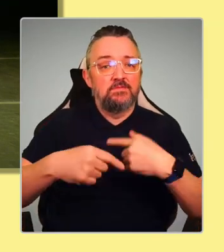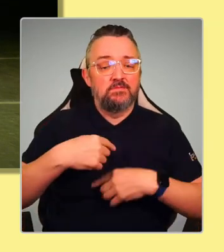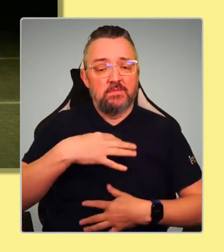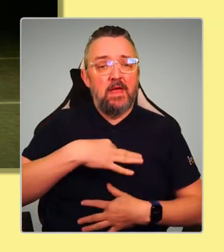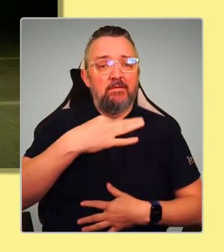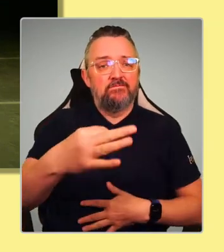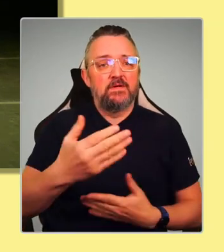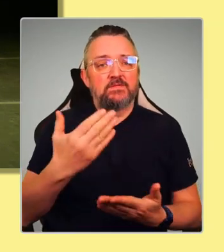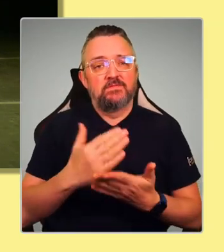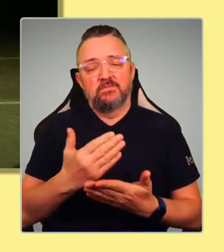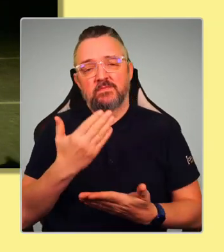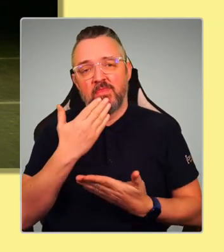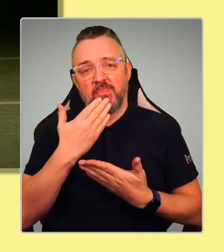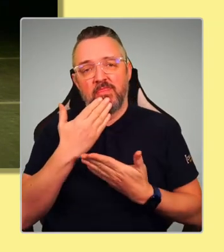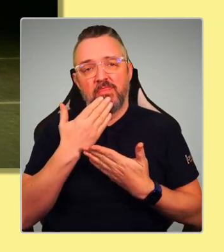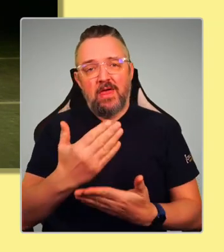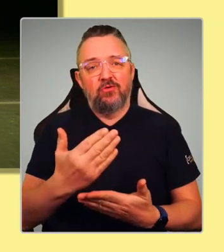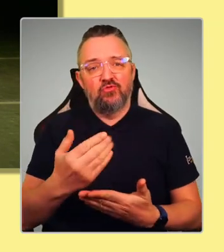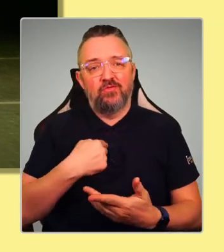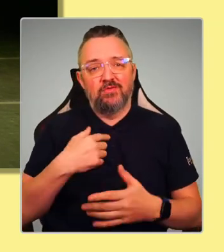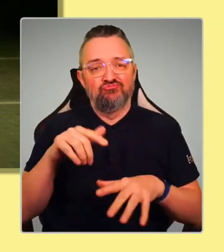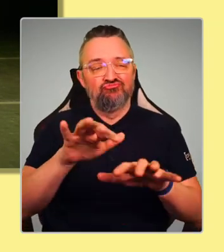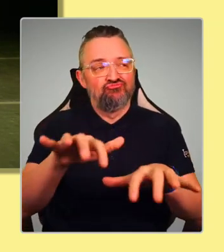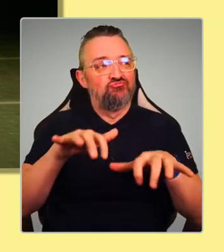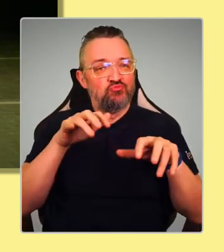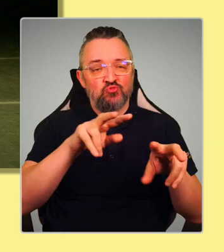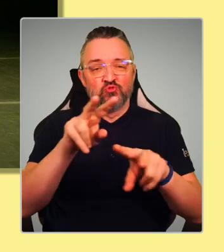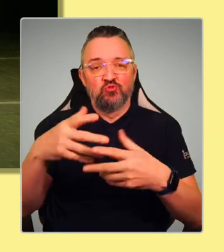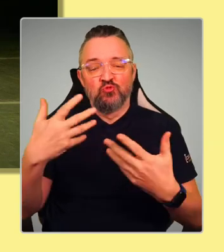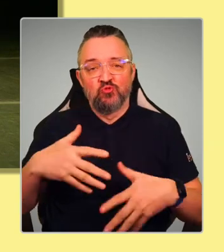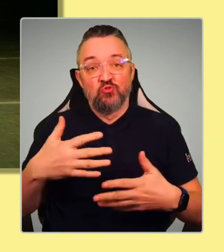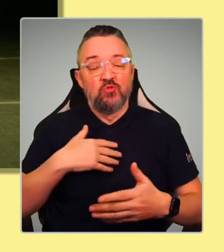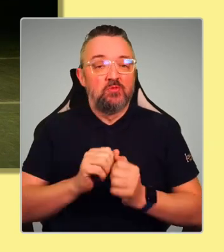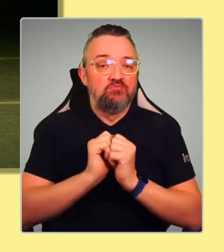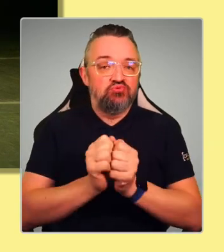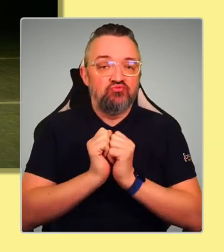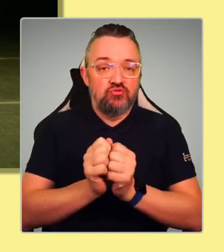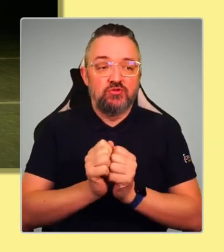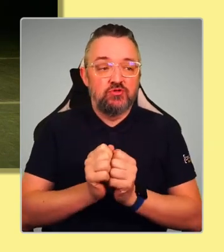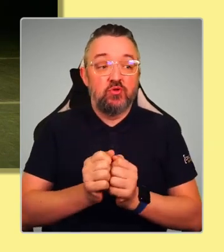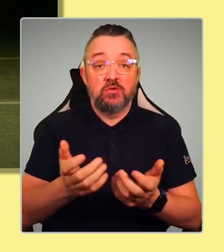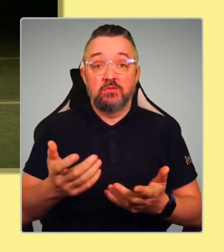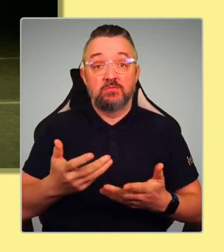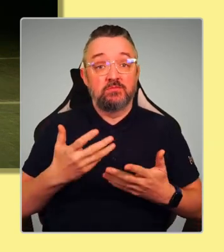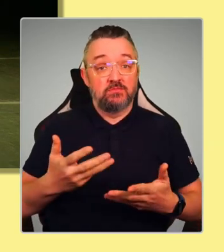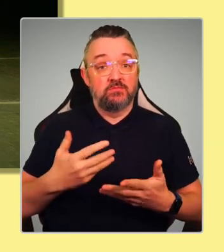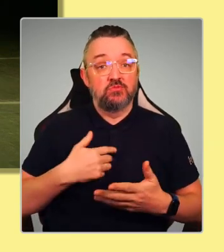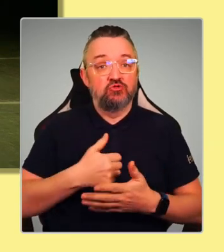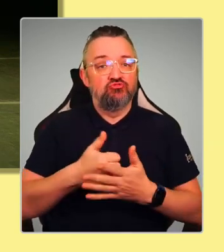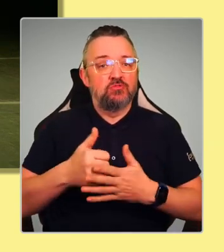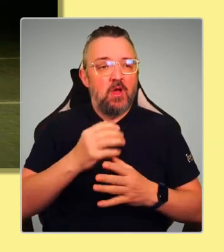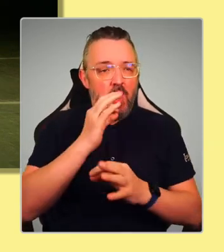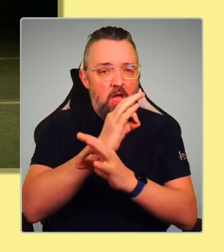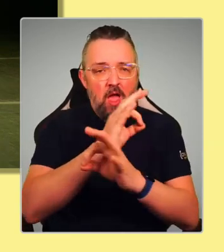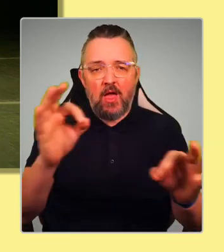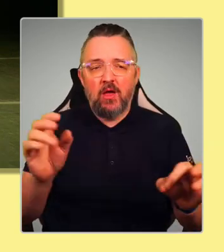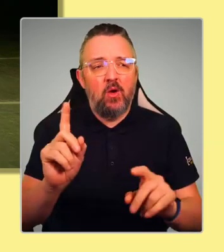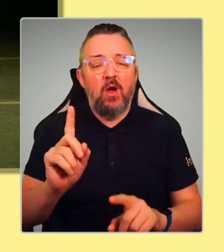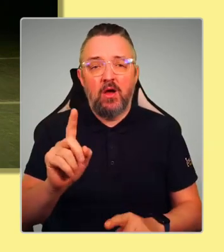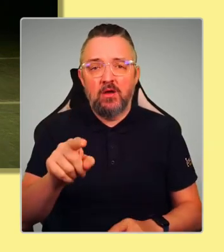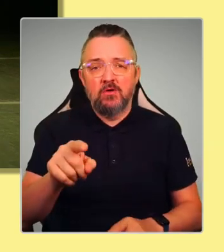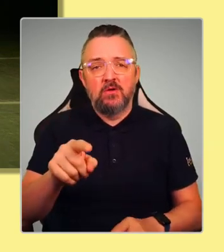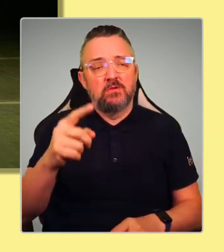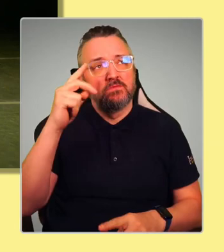to be with you this evening. Really appreciate it. Around about this time, I'm normally asking people to think about how they felt on the